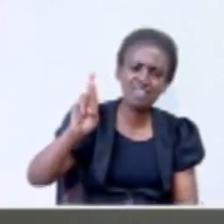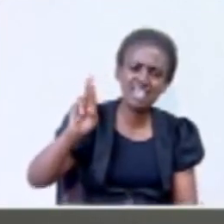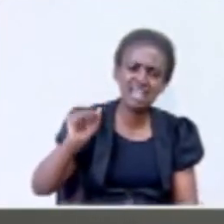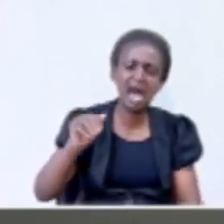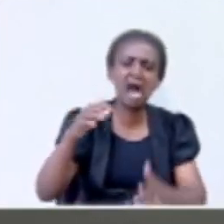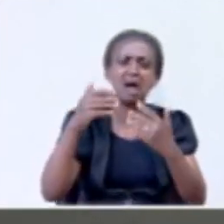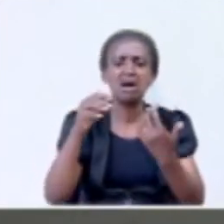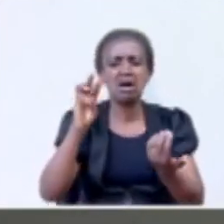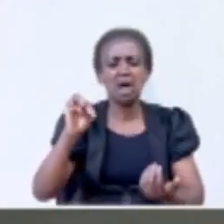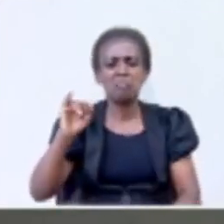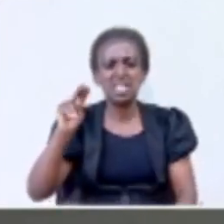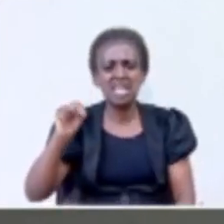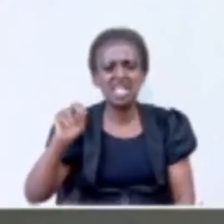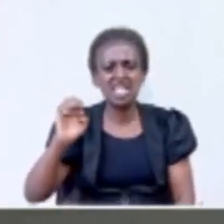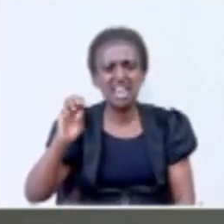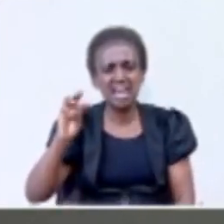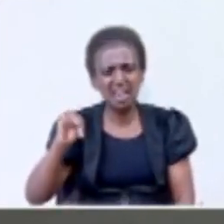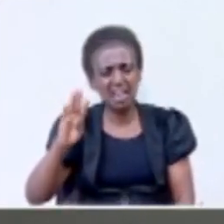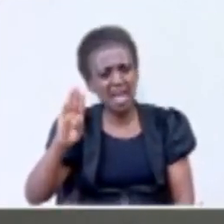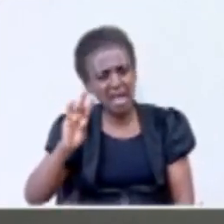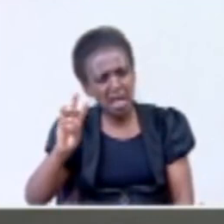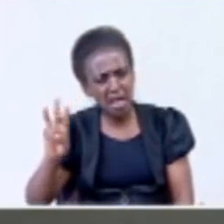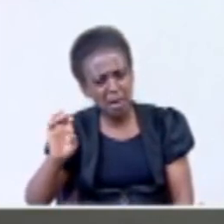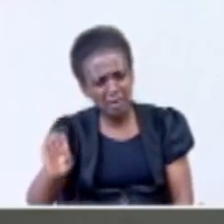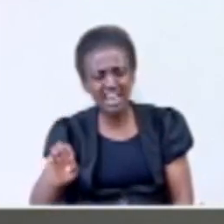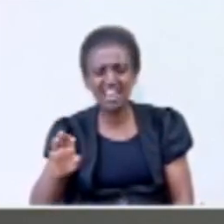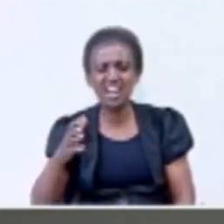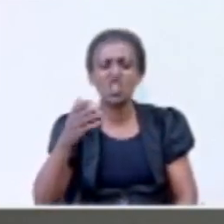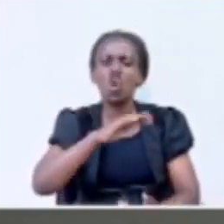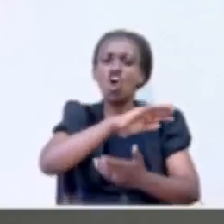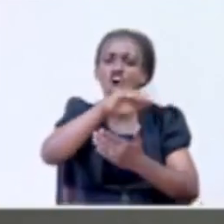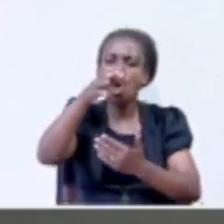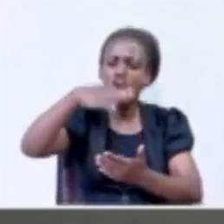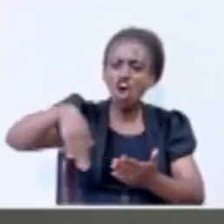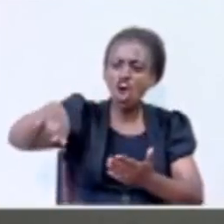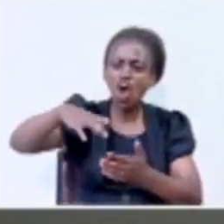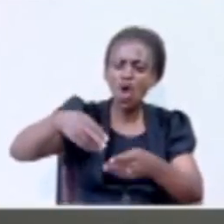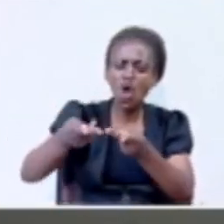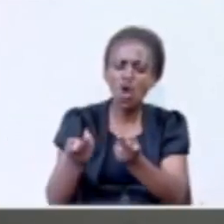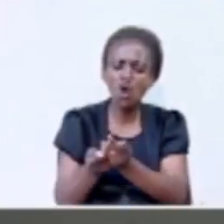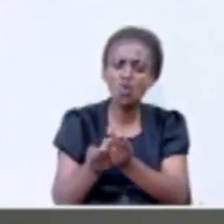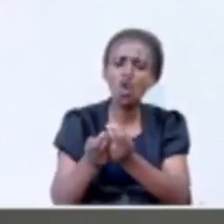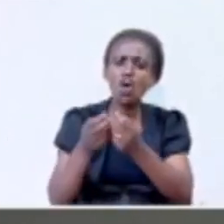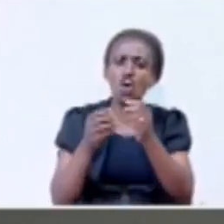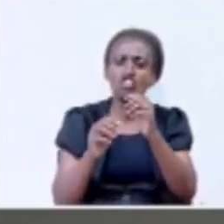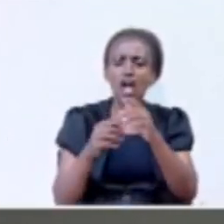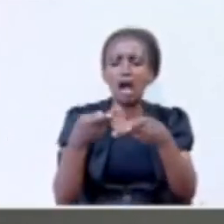Minembue, where the Vanyamurengi live, and, you know, that whole region, south of Bukavo.